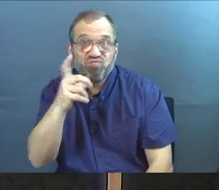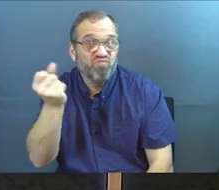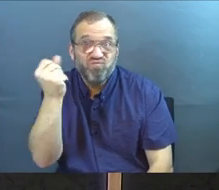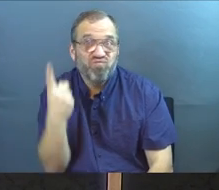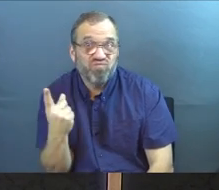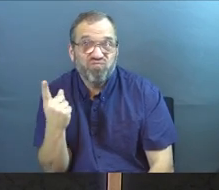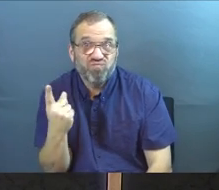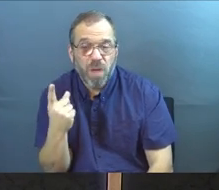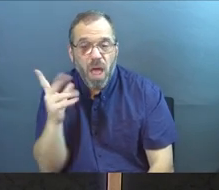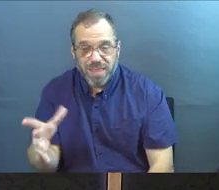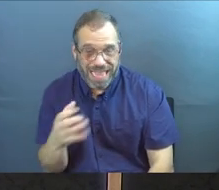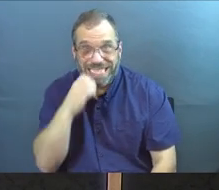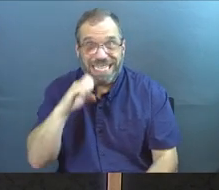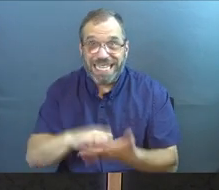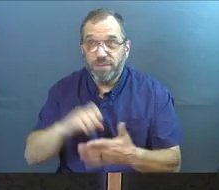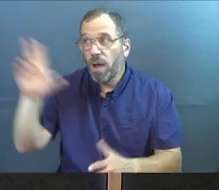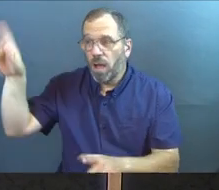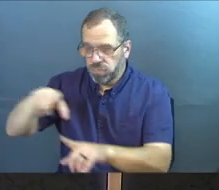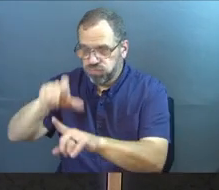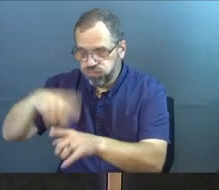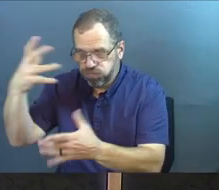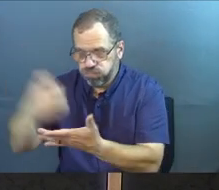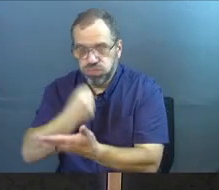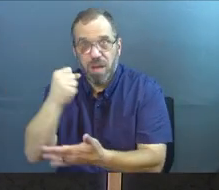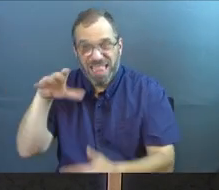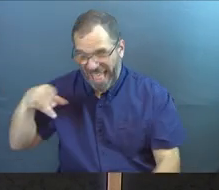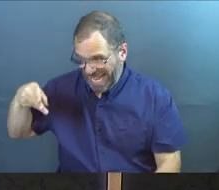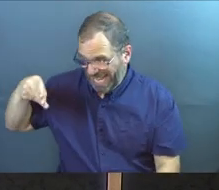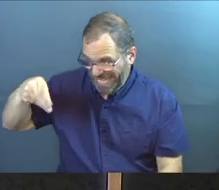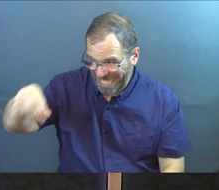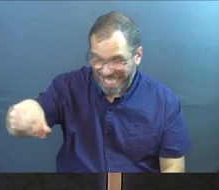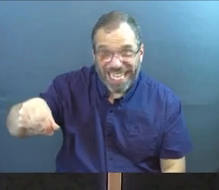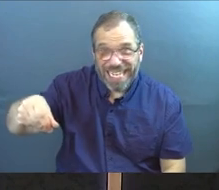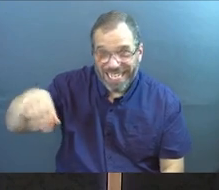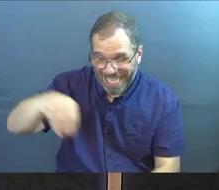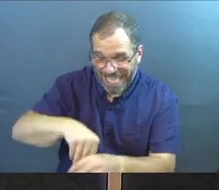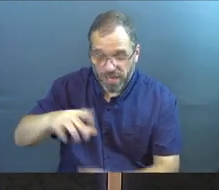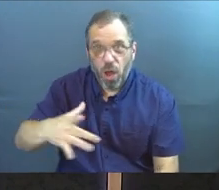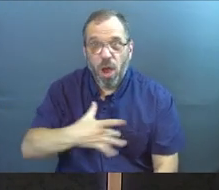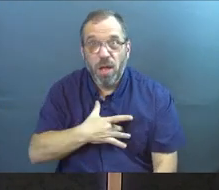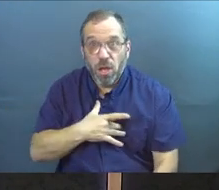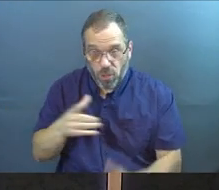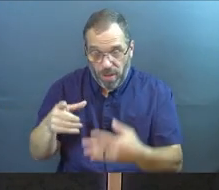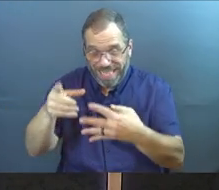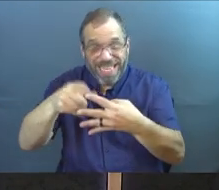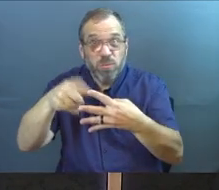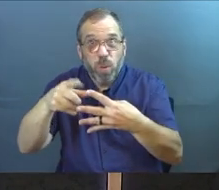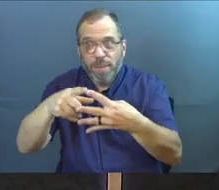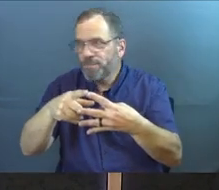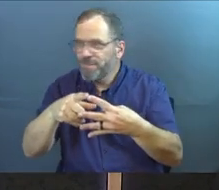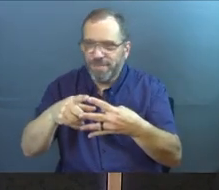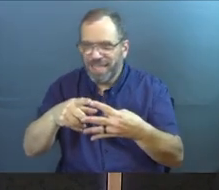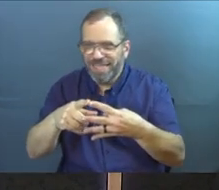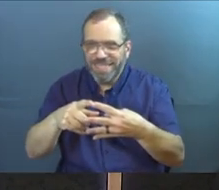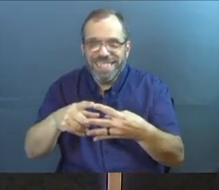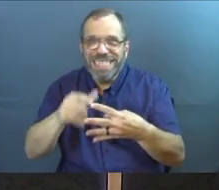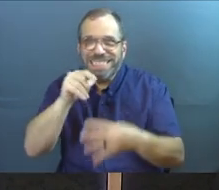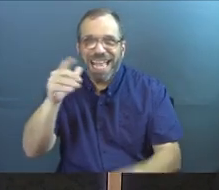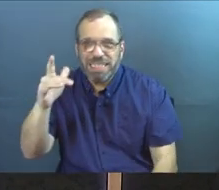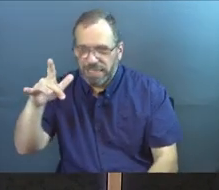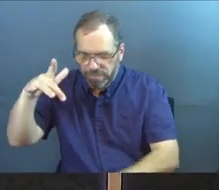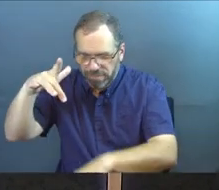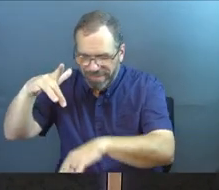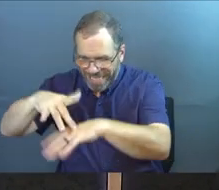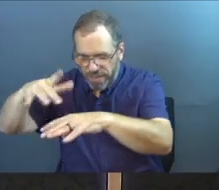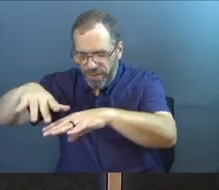understand it. Then the evil one comes and snatches away the seed that was planted in their hearts. So that first one doesn't even get into the